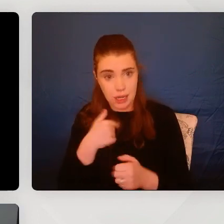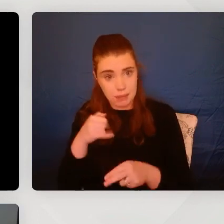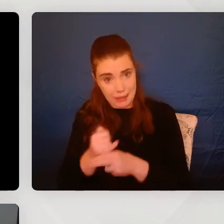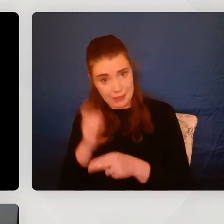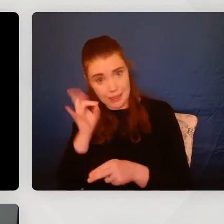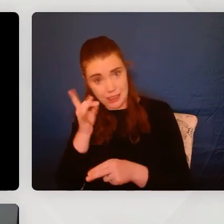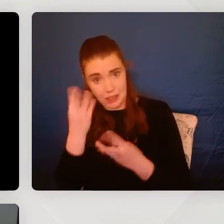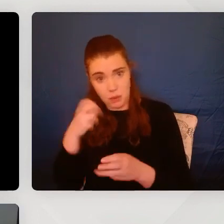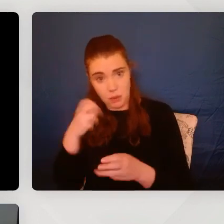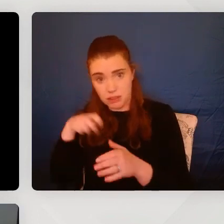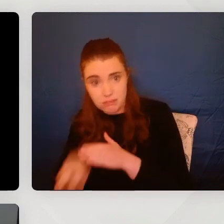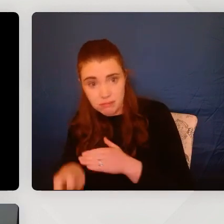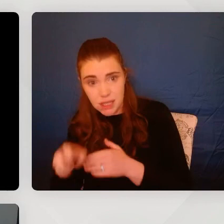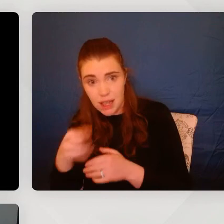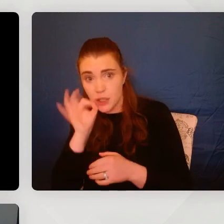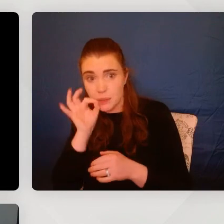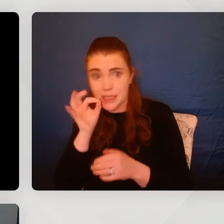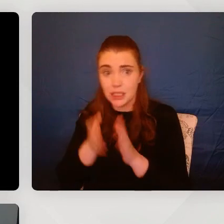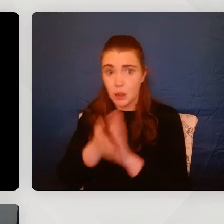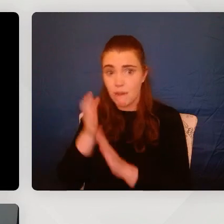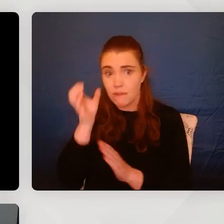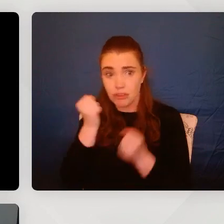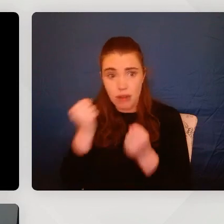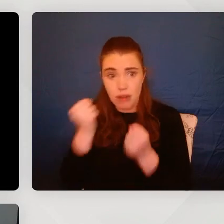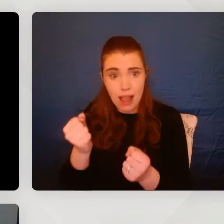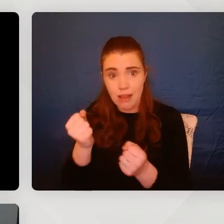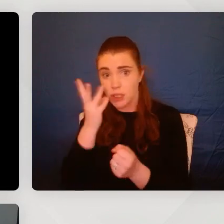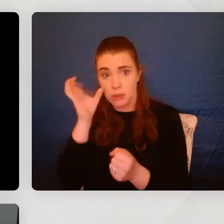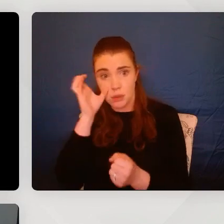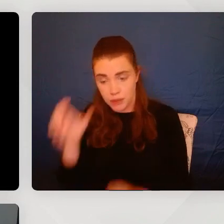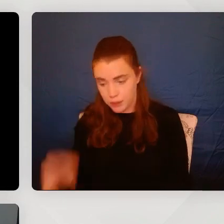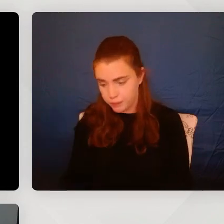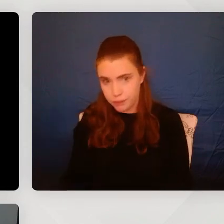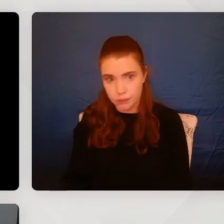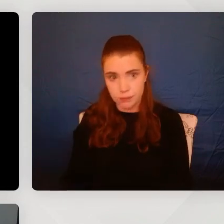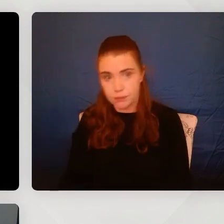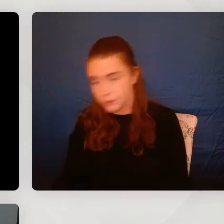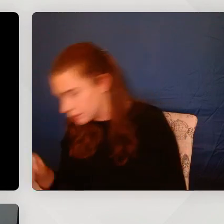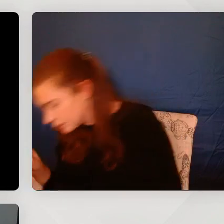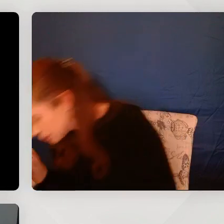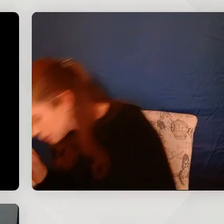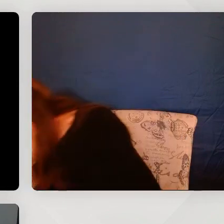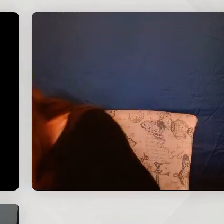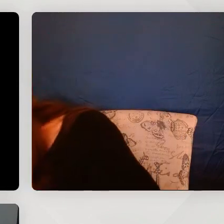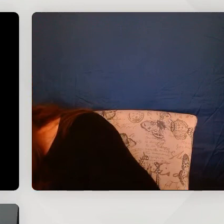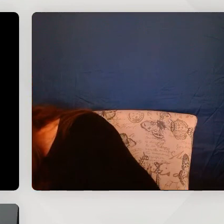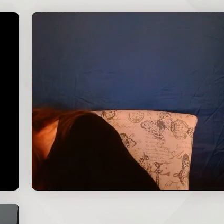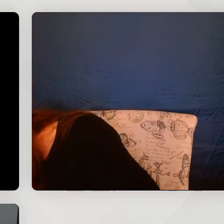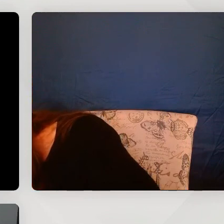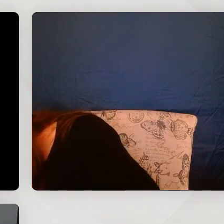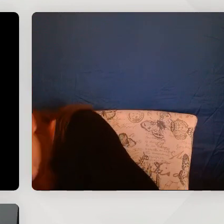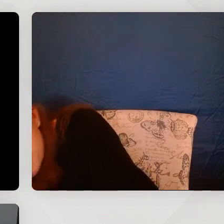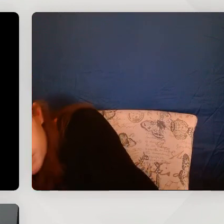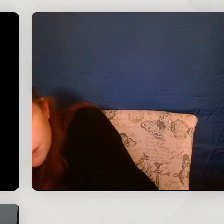If you want to come down and have a cup of tea, watch a movie, go for a drive. We don't have to talk. We can just be in one place. And that in itself